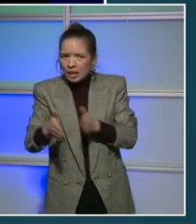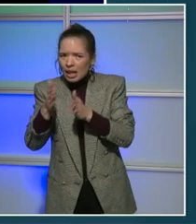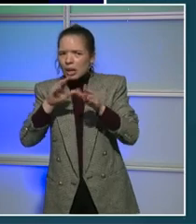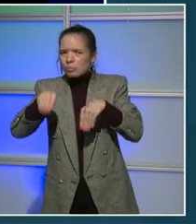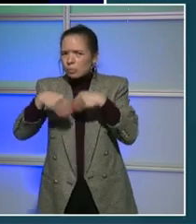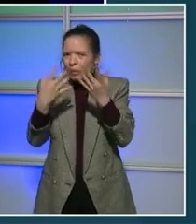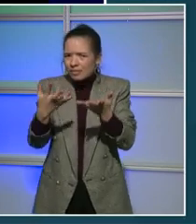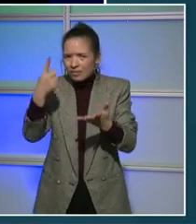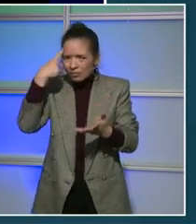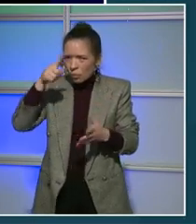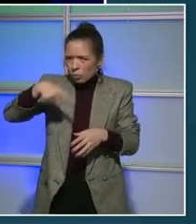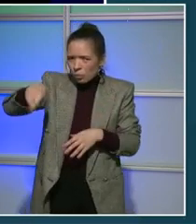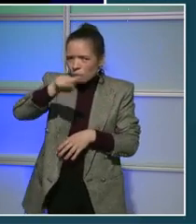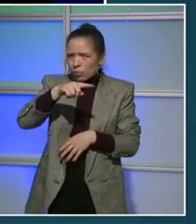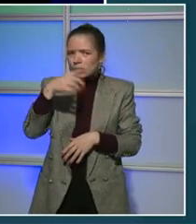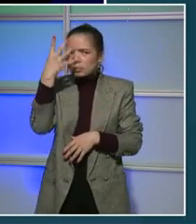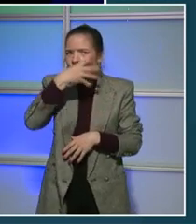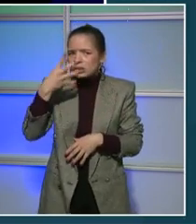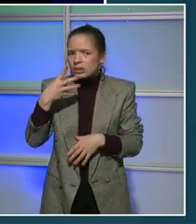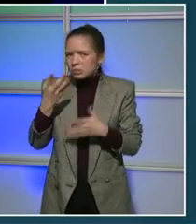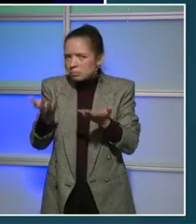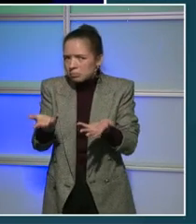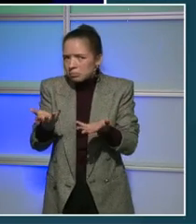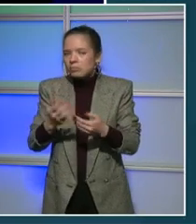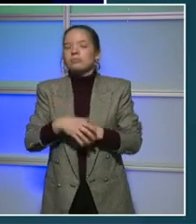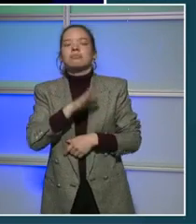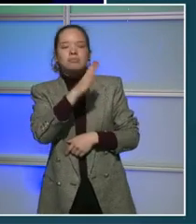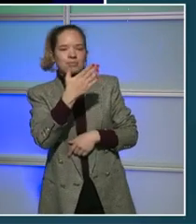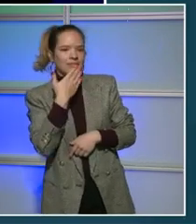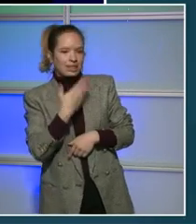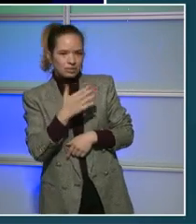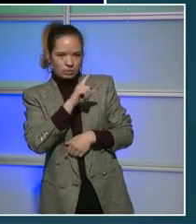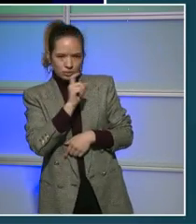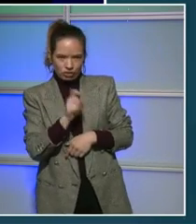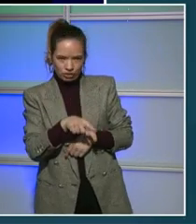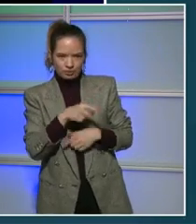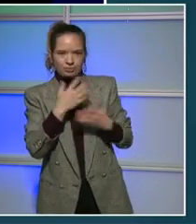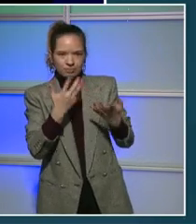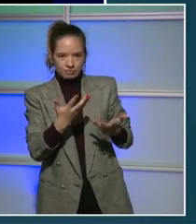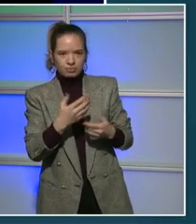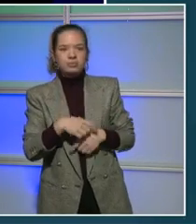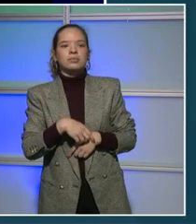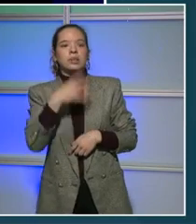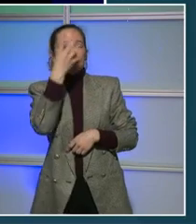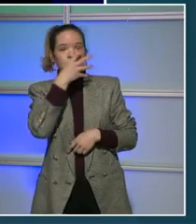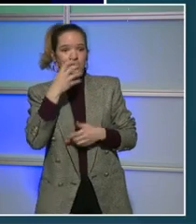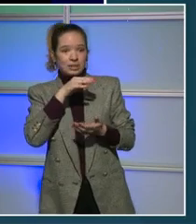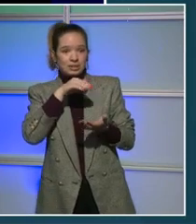for that question. We created the Immigrant Justice and Legal Grants, I guess,